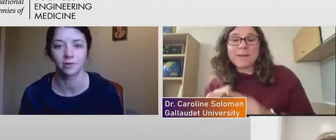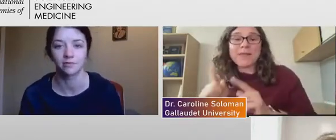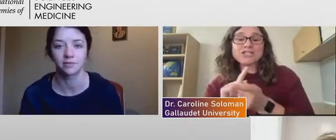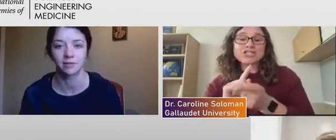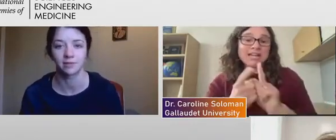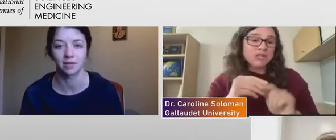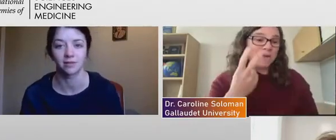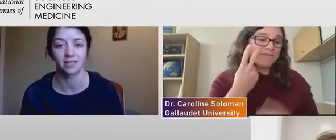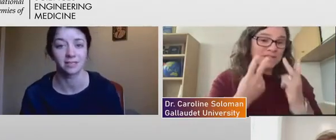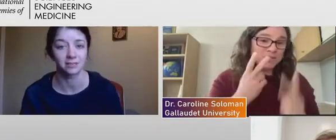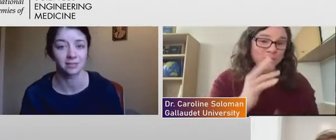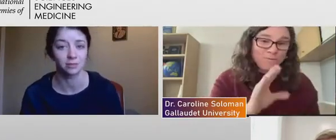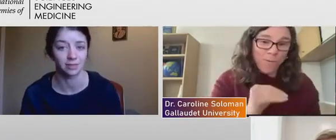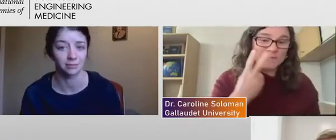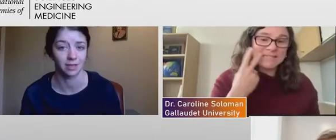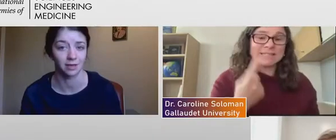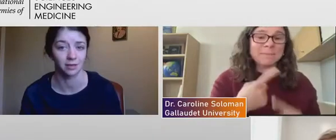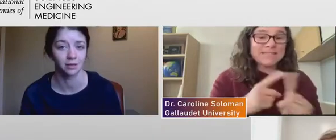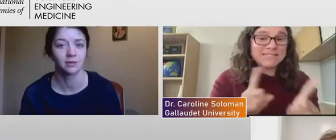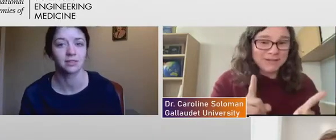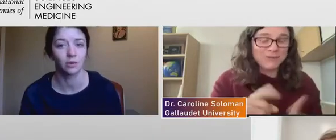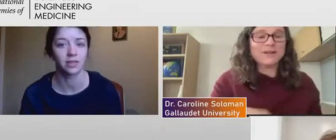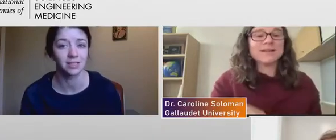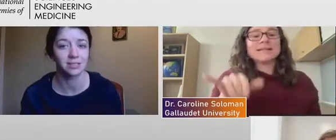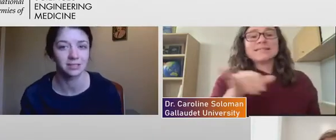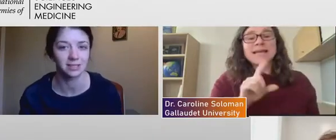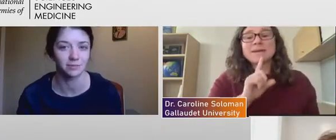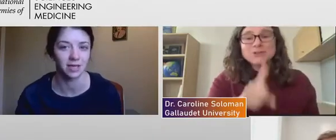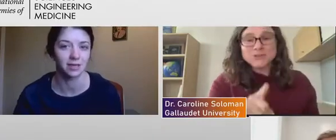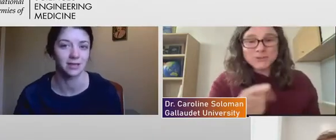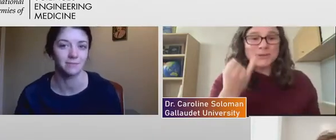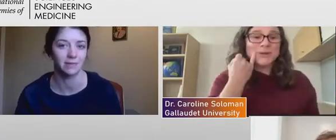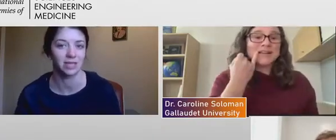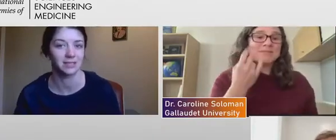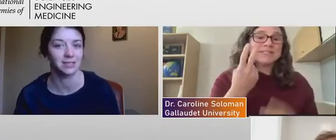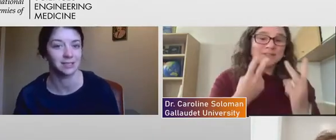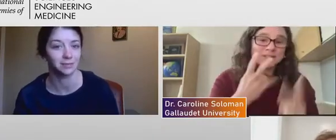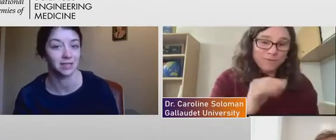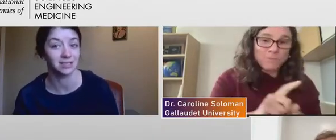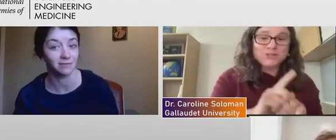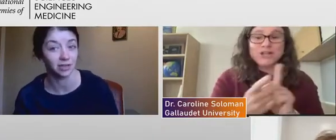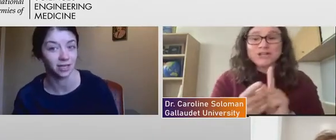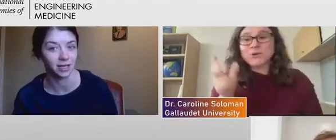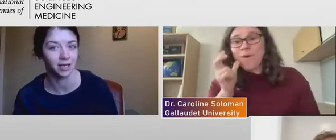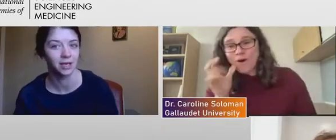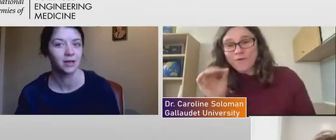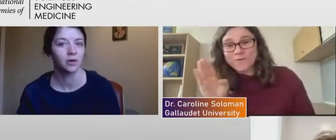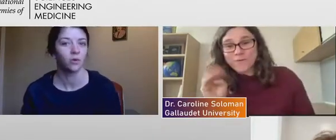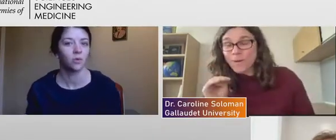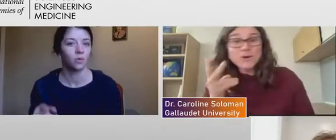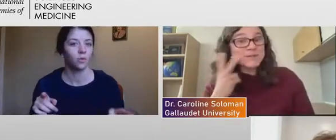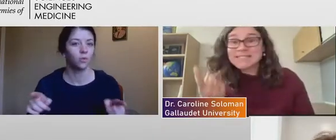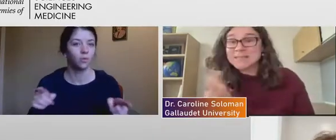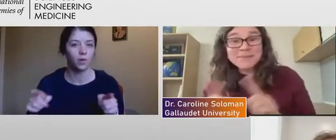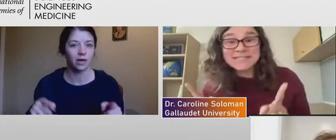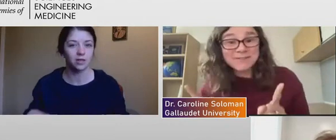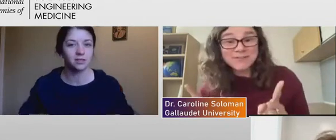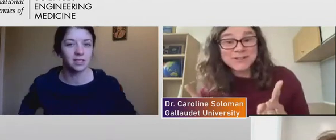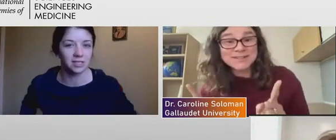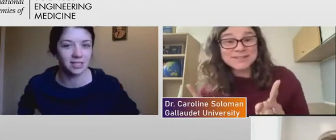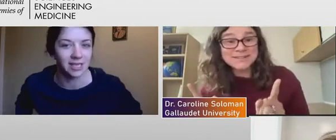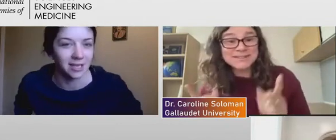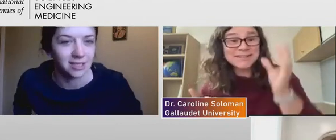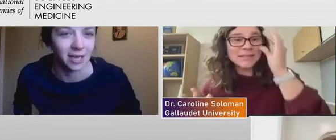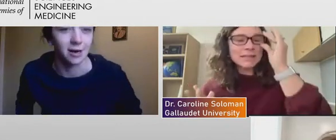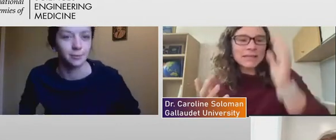example, if something listens to something, someone listens to something, and then maybe they see something differently, where